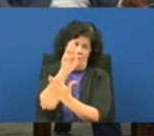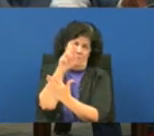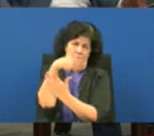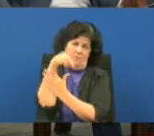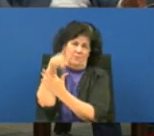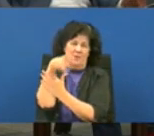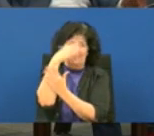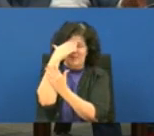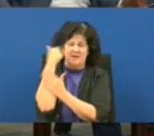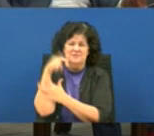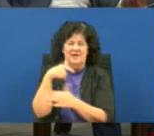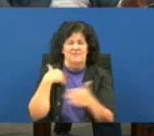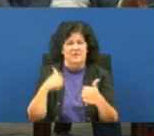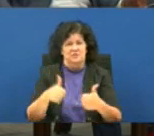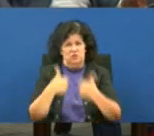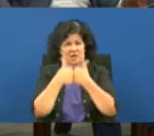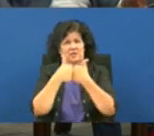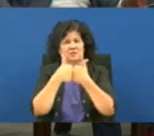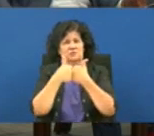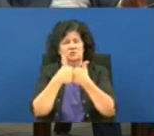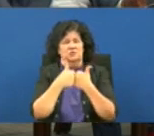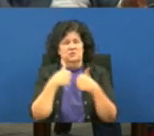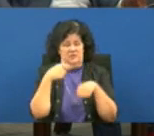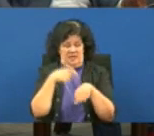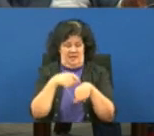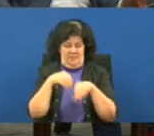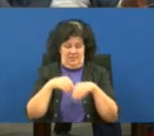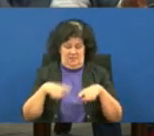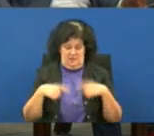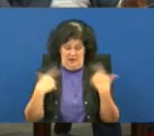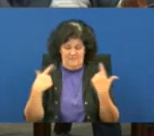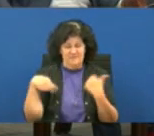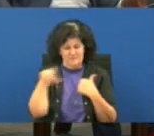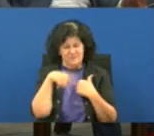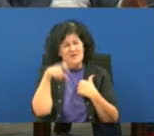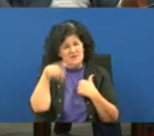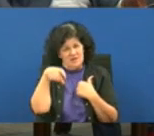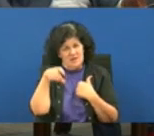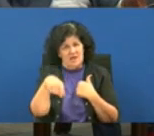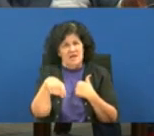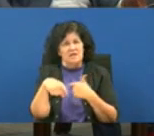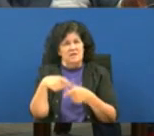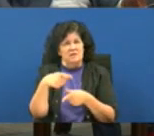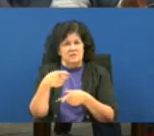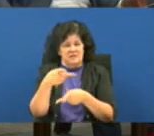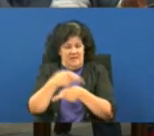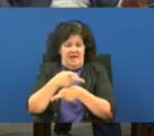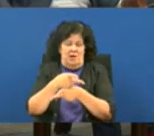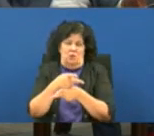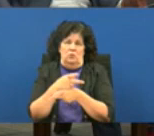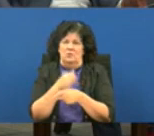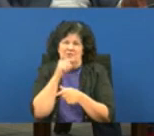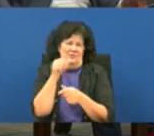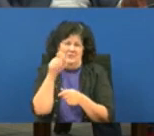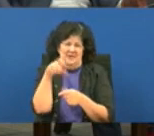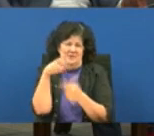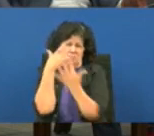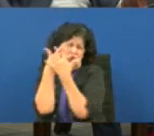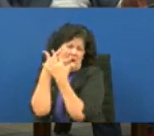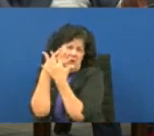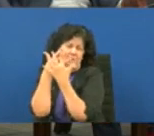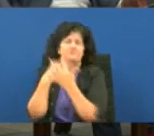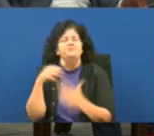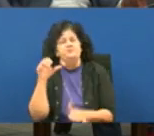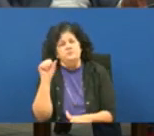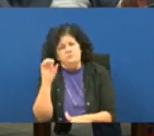having a challenging point of time in their life when they need access to care you know not not incarceration and